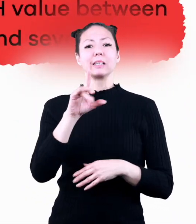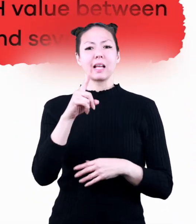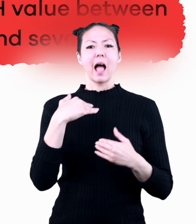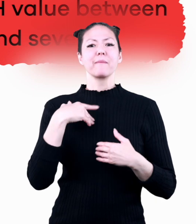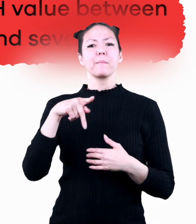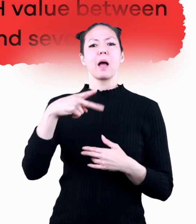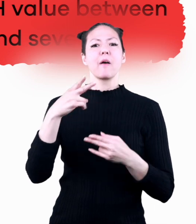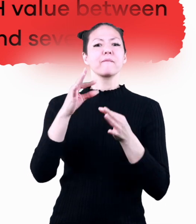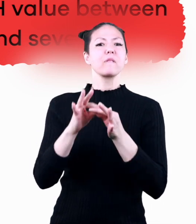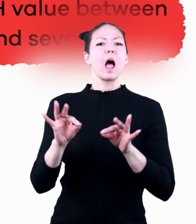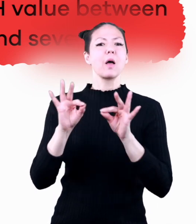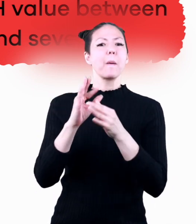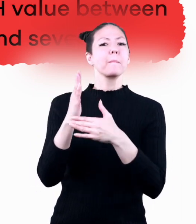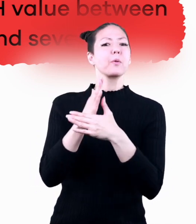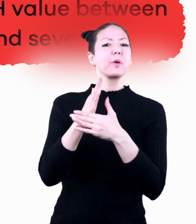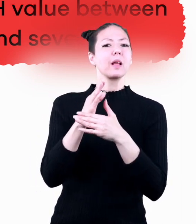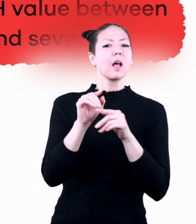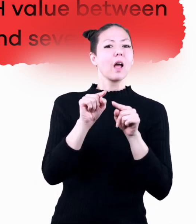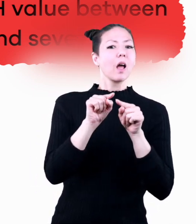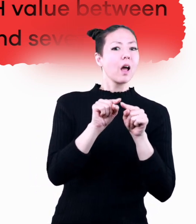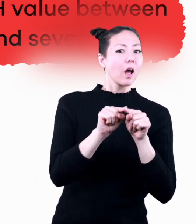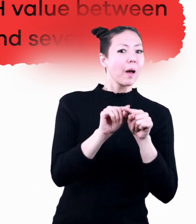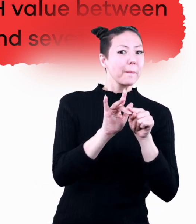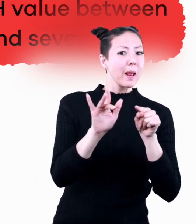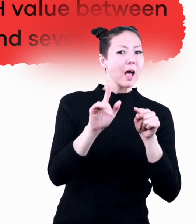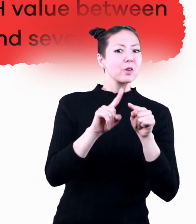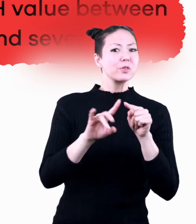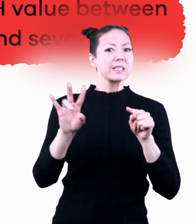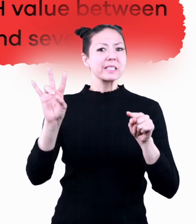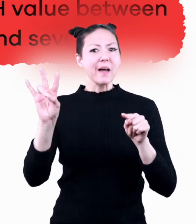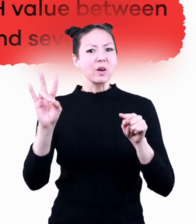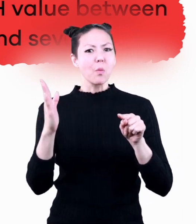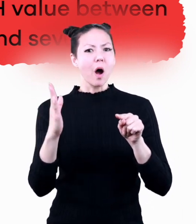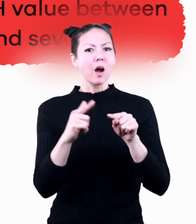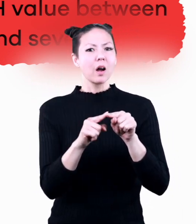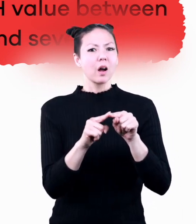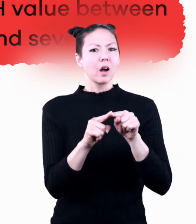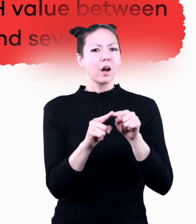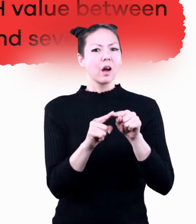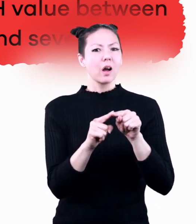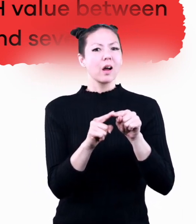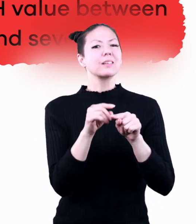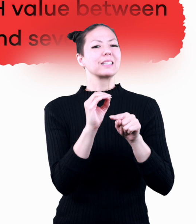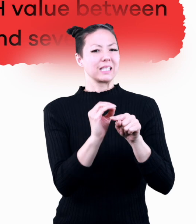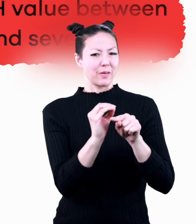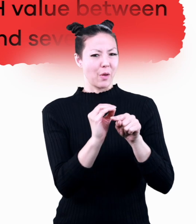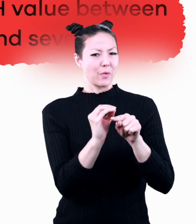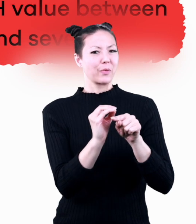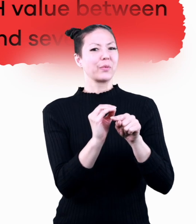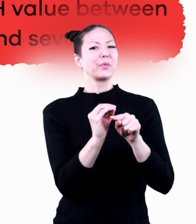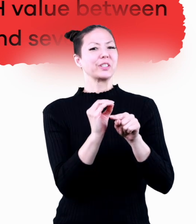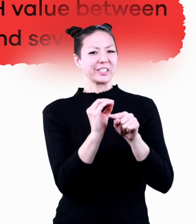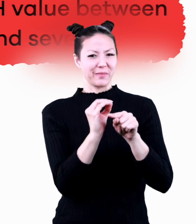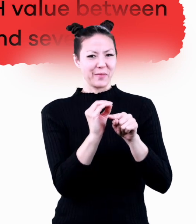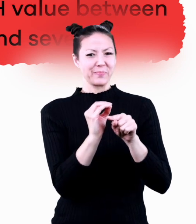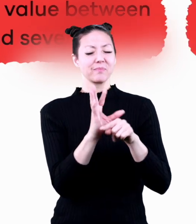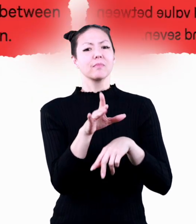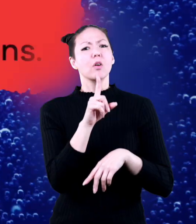have a ph value between blank and seven zero